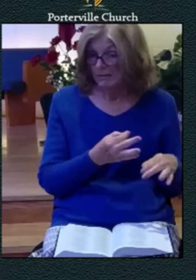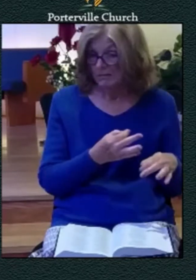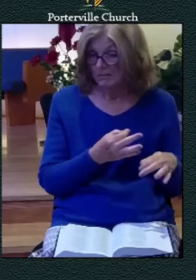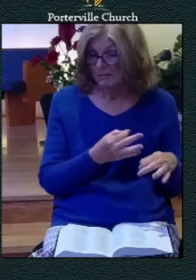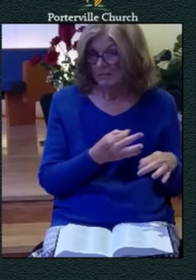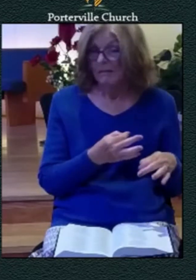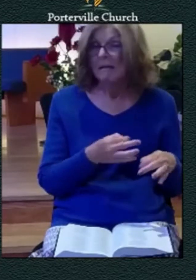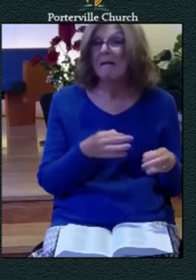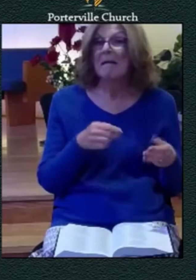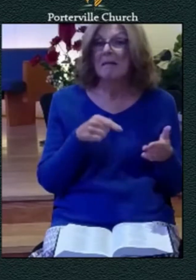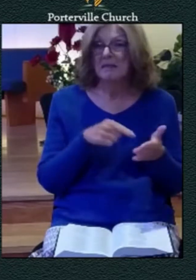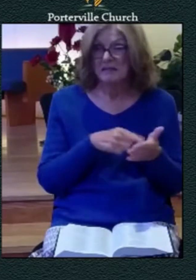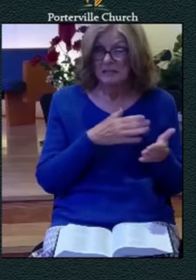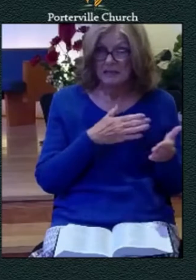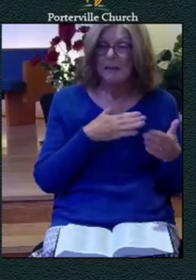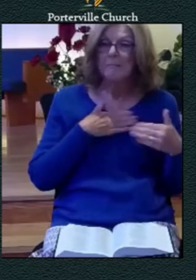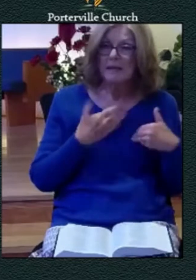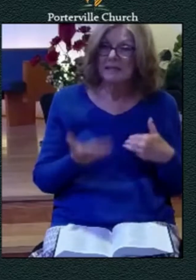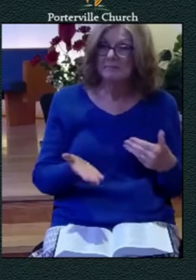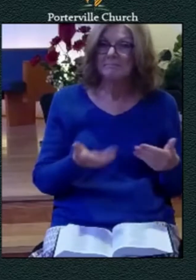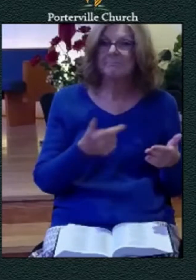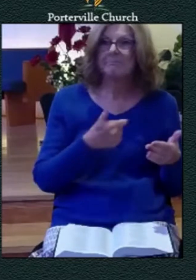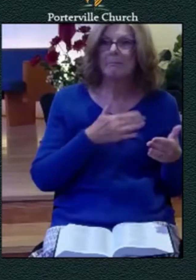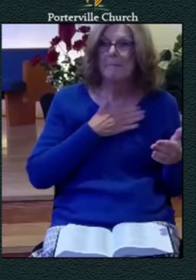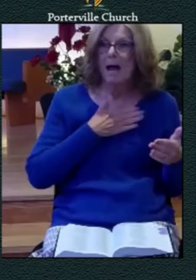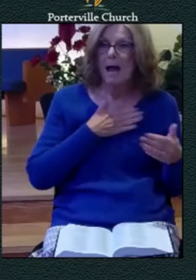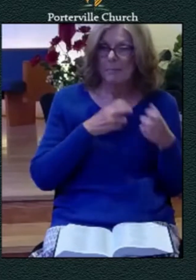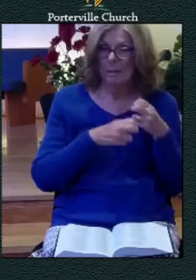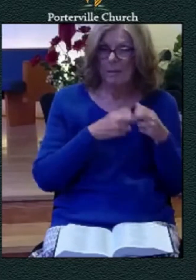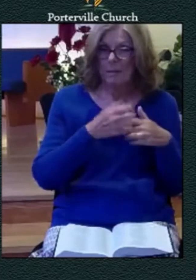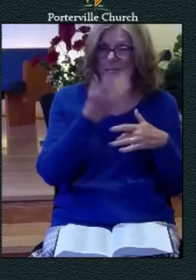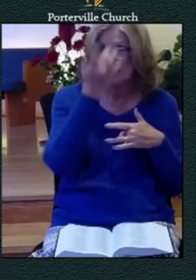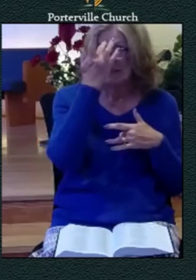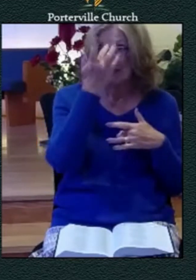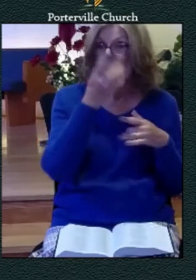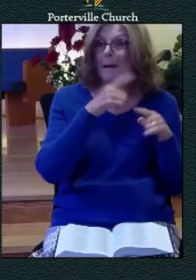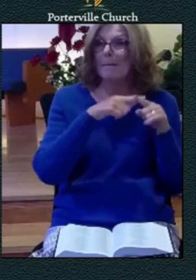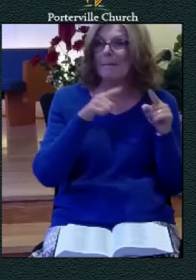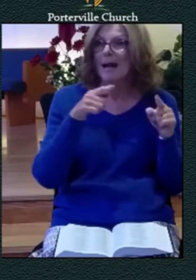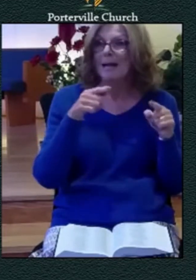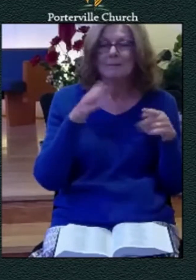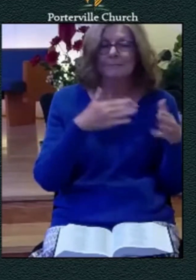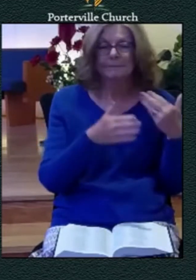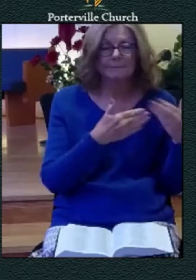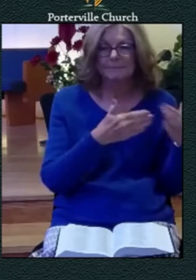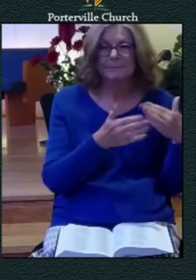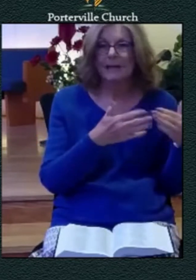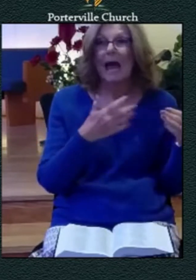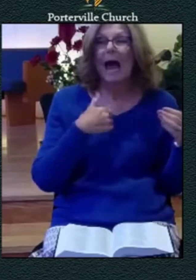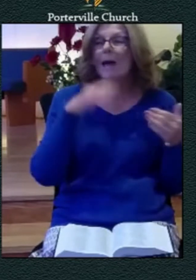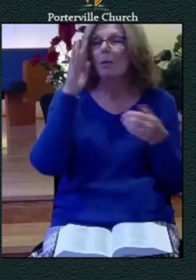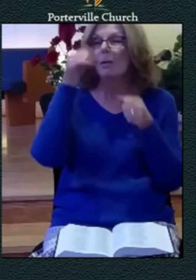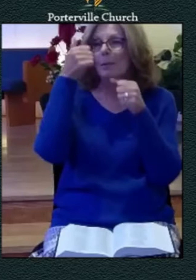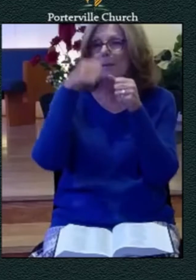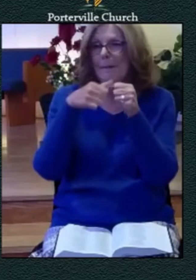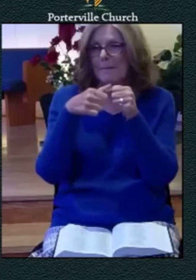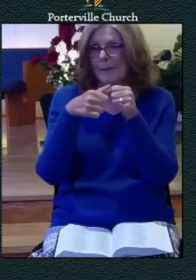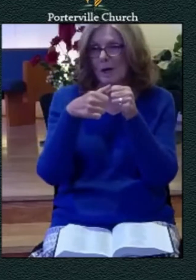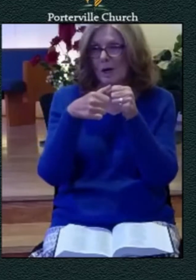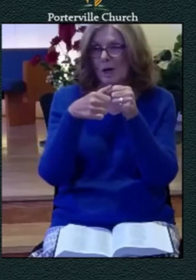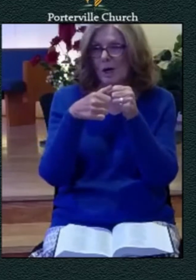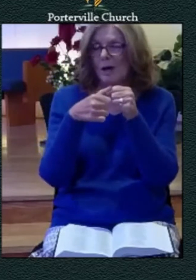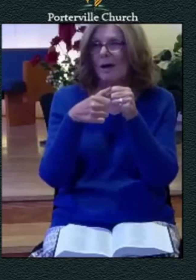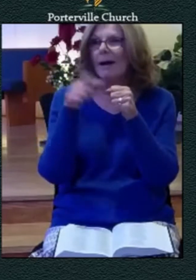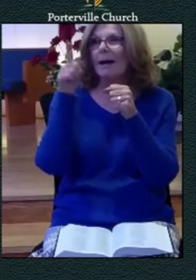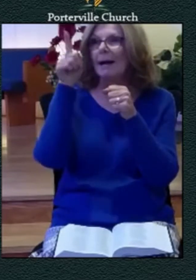infirmity he says but i will seek or i'm sorry i will remember the years of the right hand